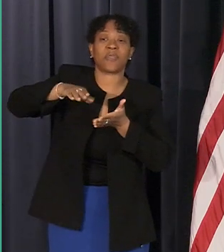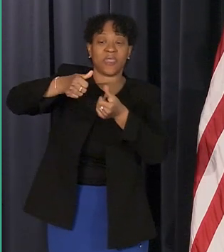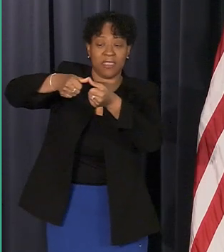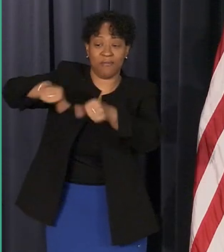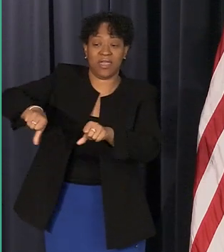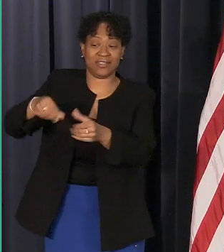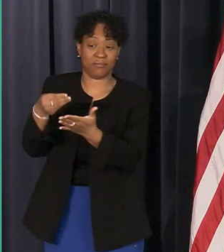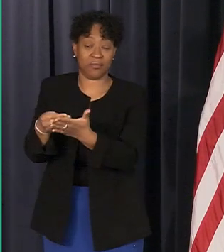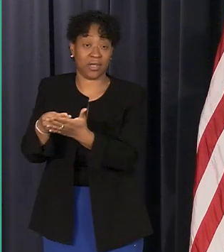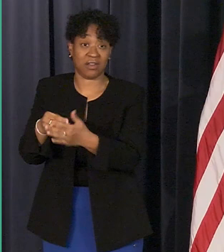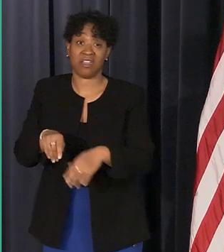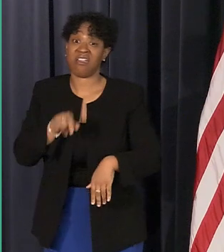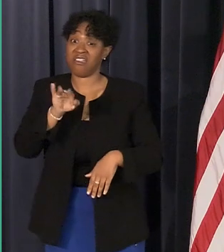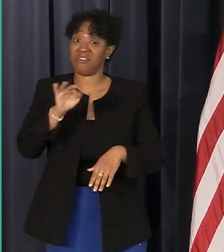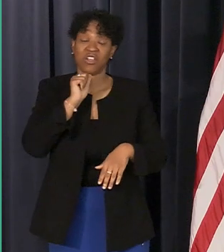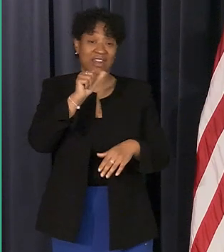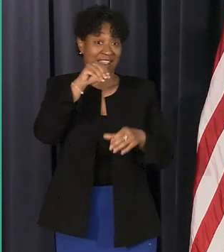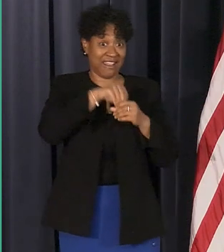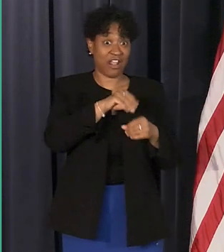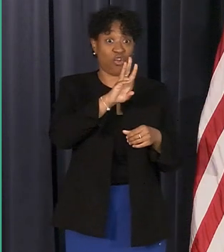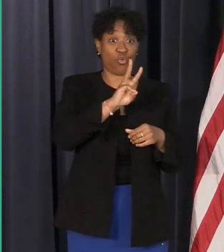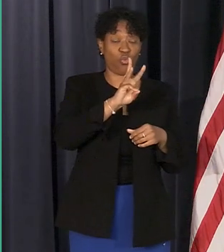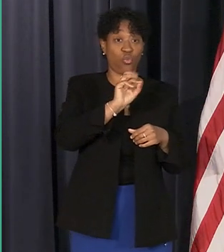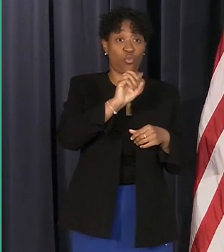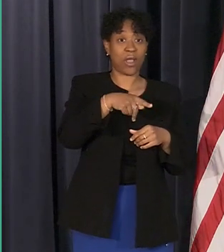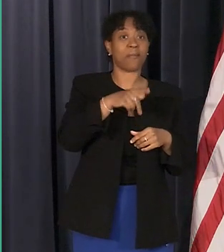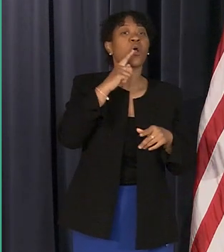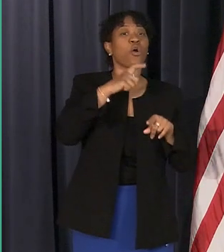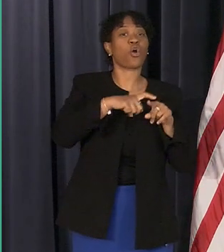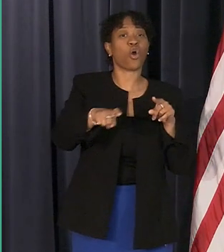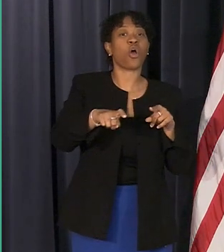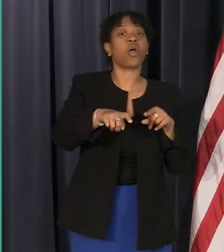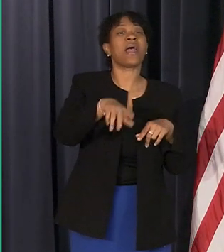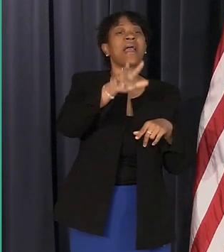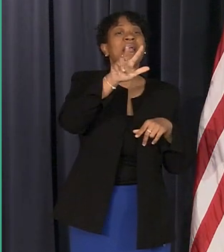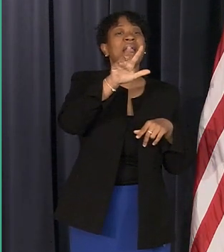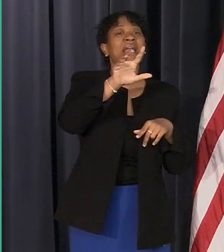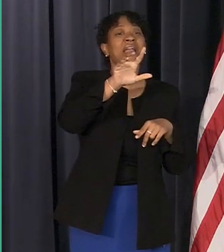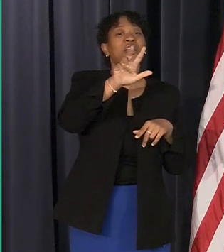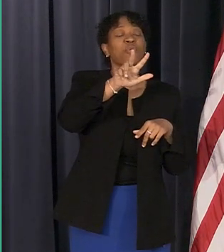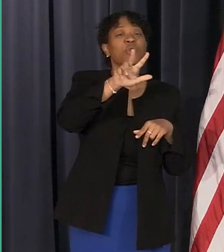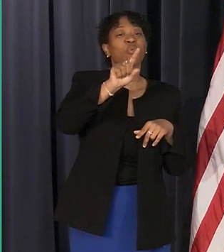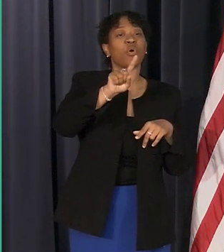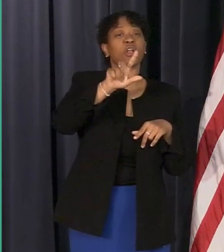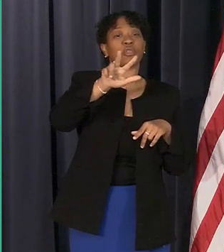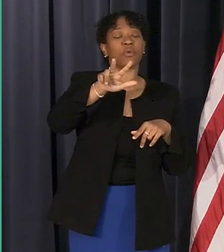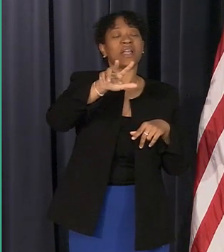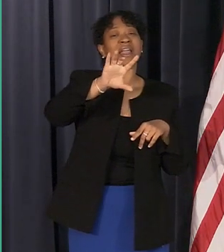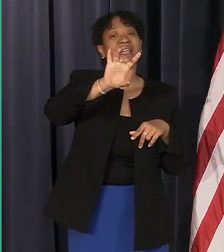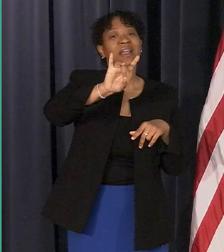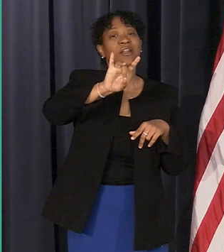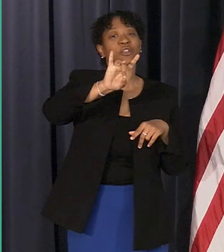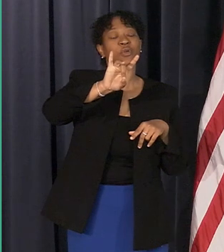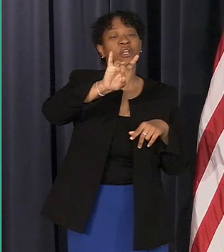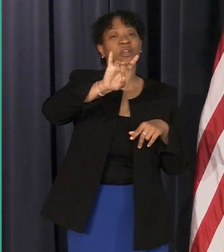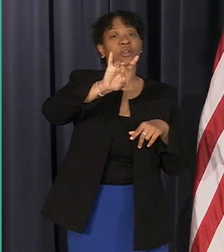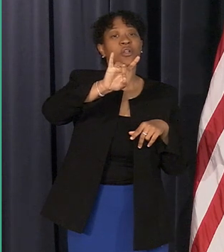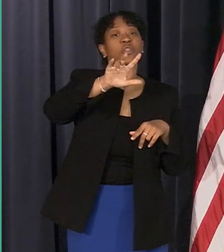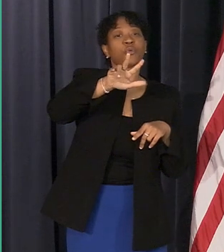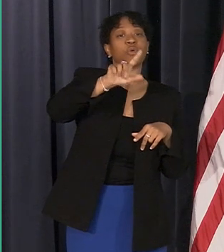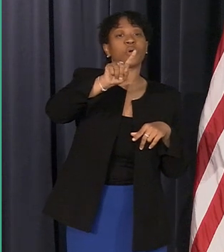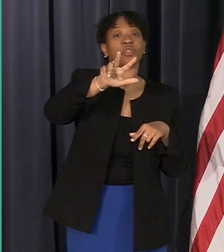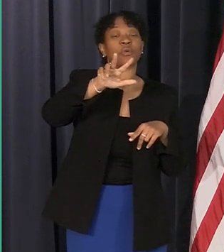if not enrolled in wrap call wayne metro at 313-8368-9727 313